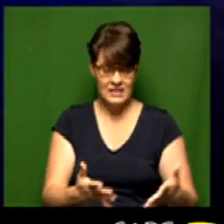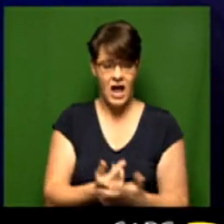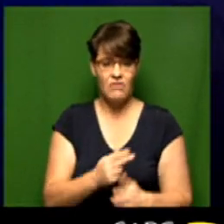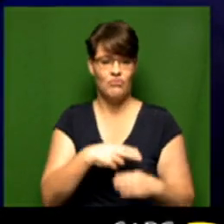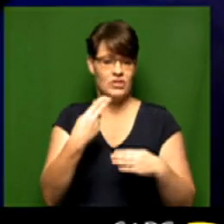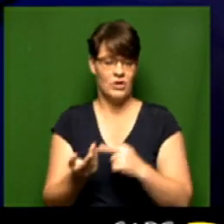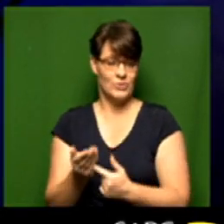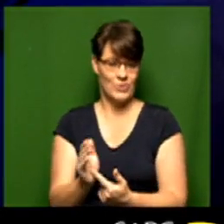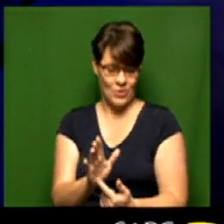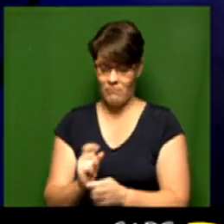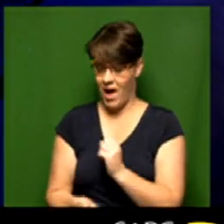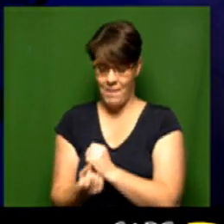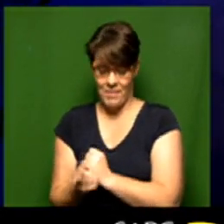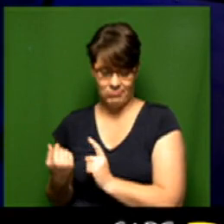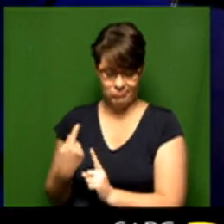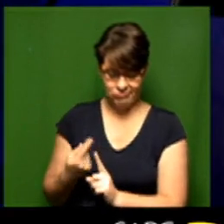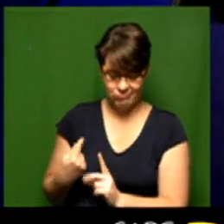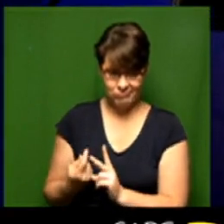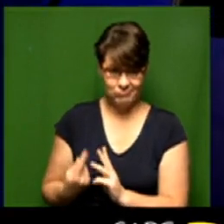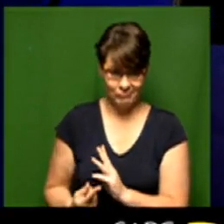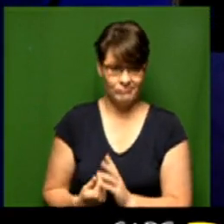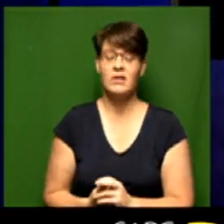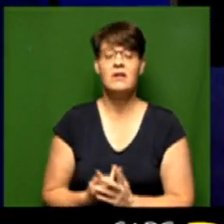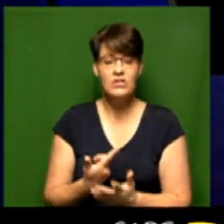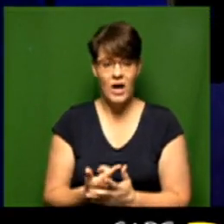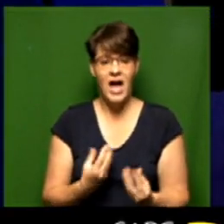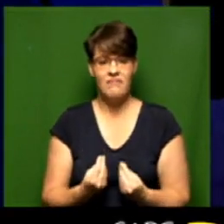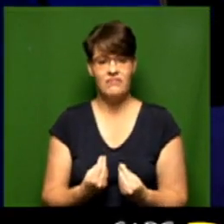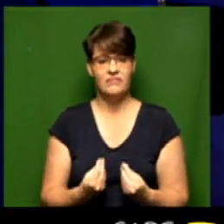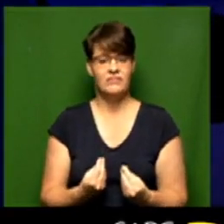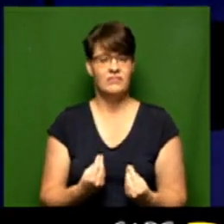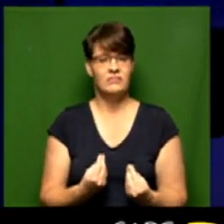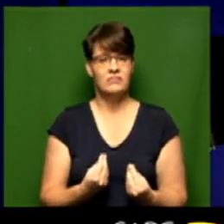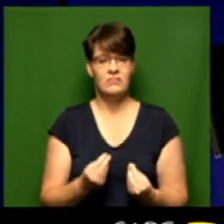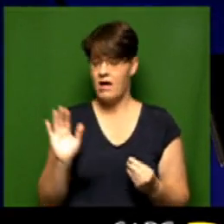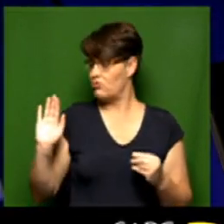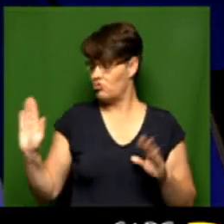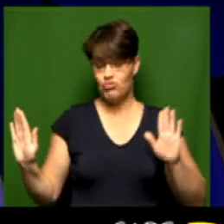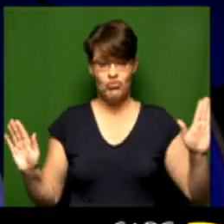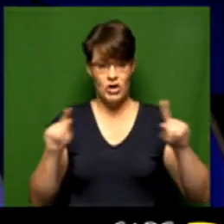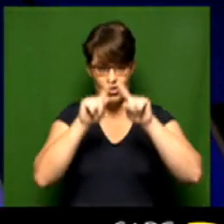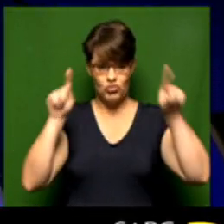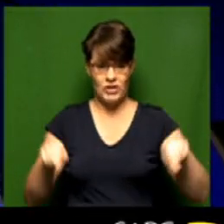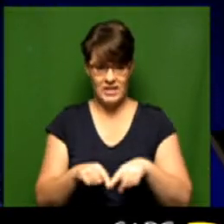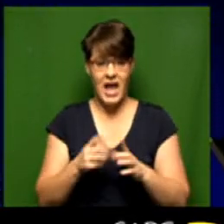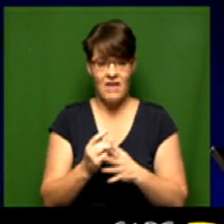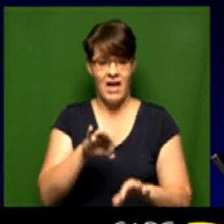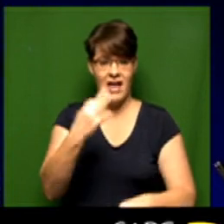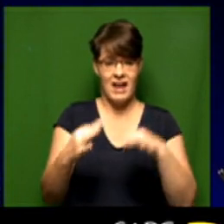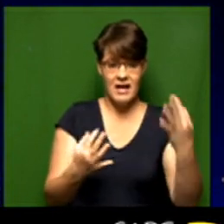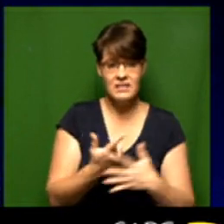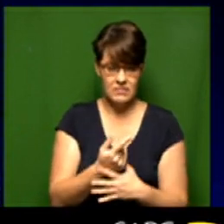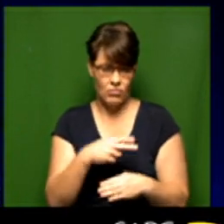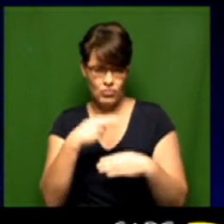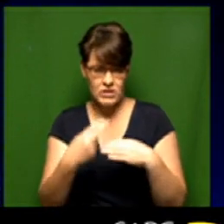as and when they do come in so this is quite a nice addition to the set here we've also got screens on either side of us we'll have an analyst there analyzing